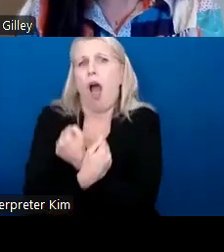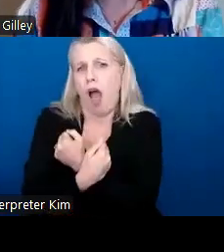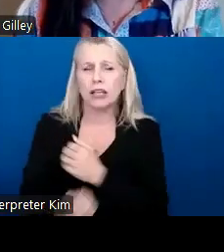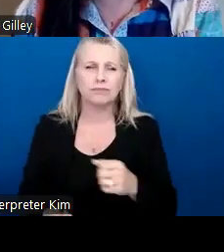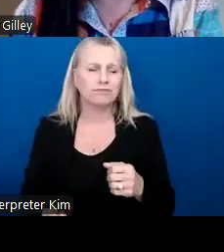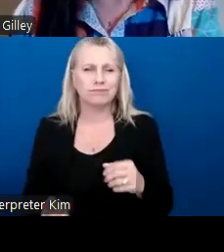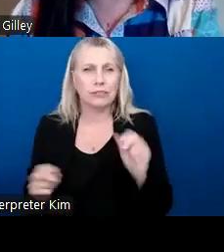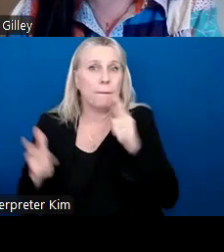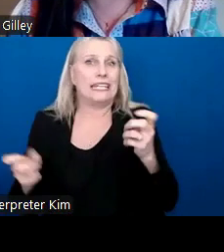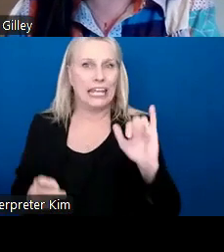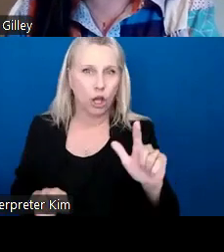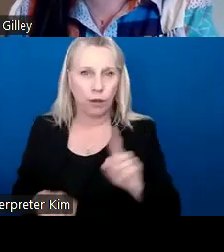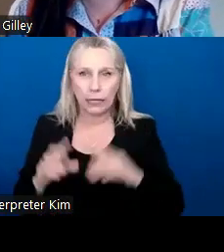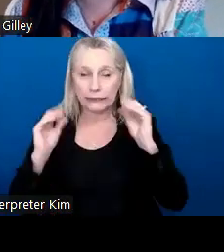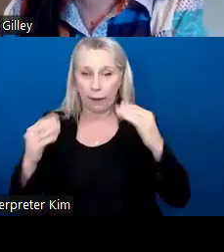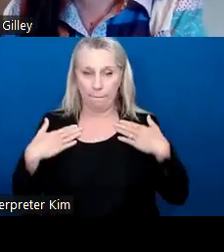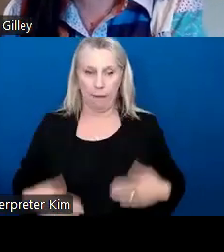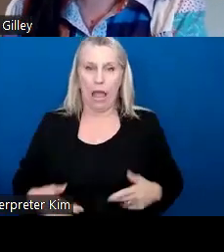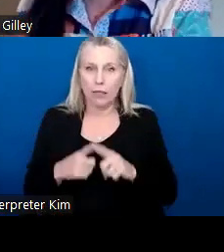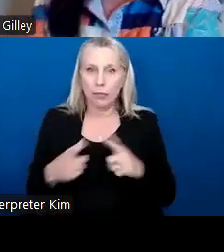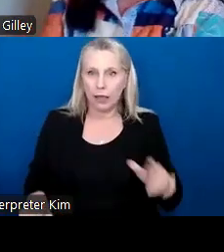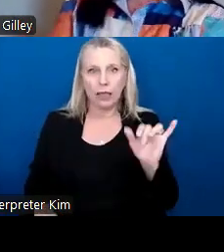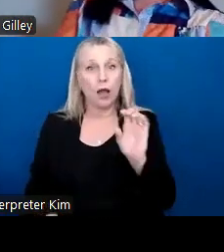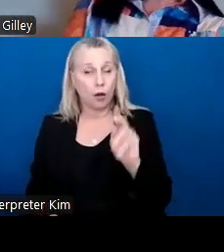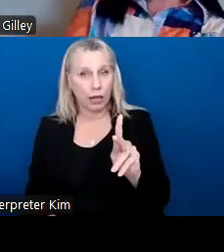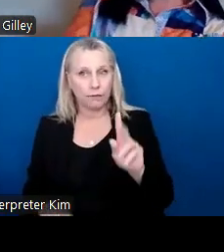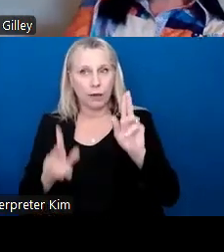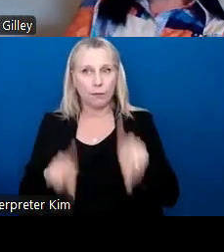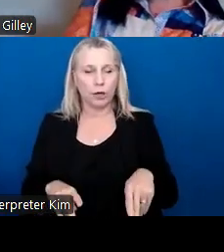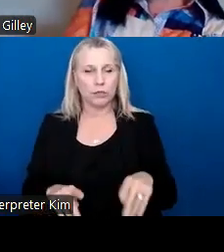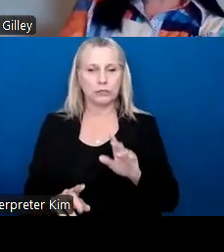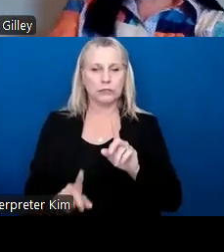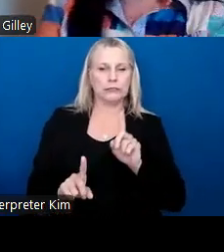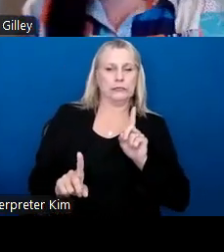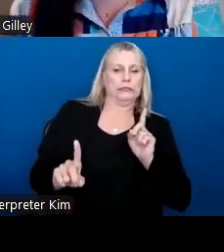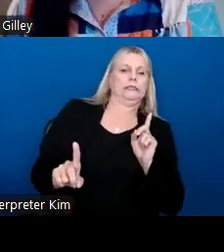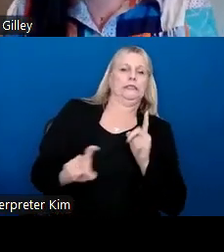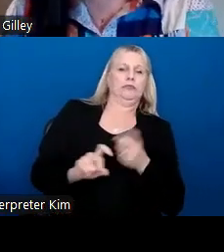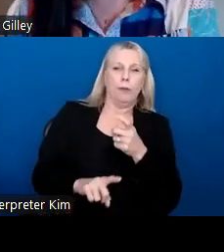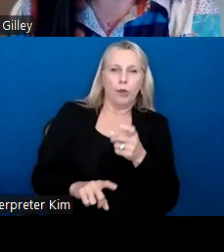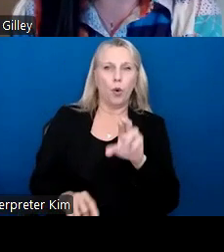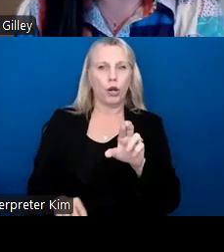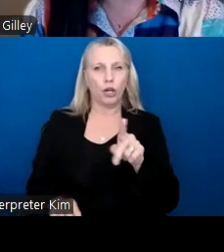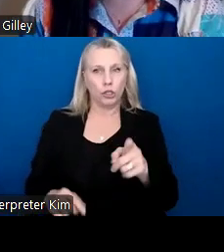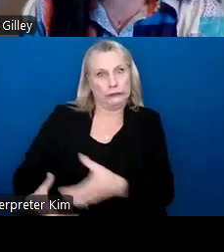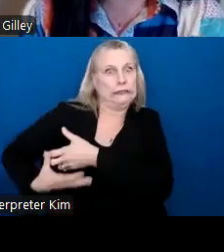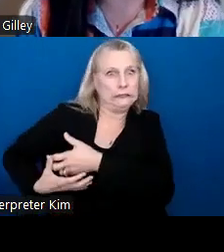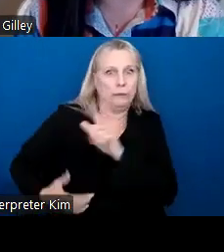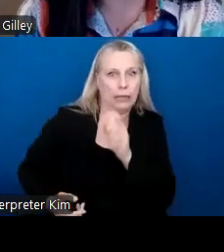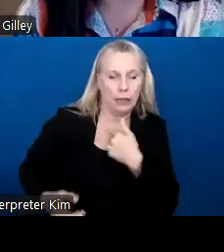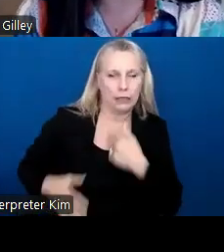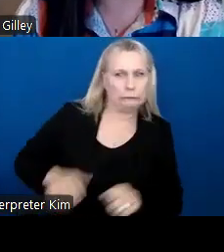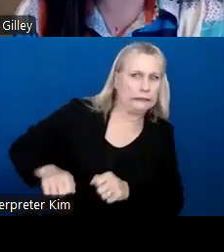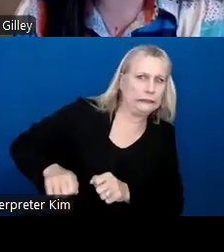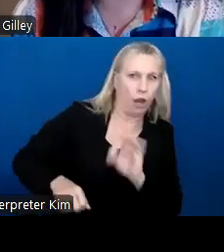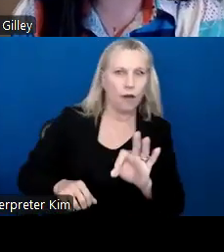a deal, but just teaching body language and like, okay, if someone's leaning away from you like this, or if you're clinging onto my leg and I'm shaking you